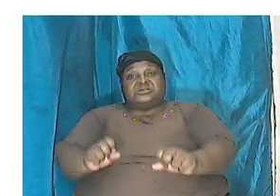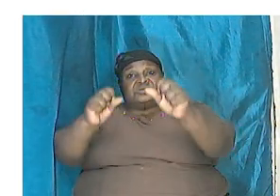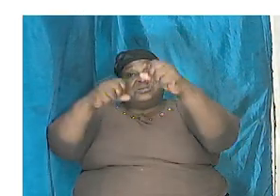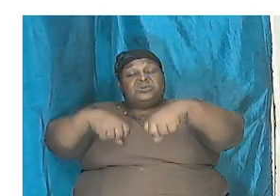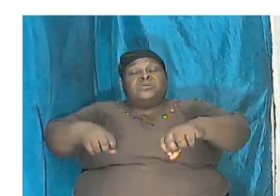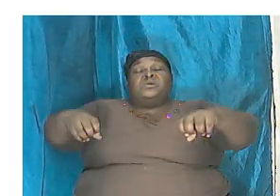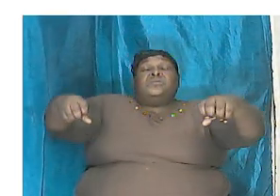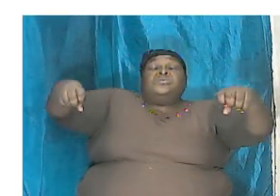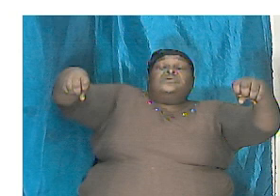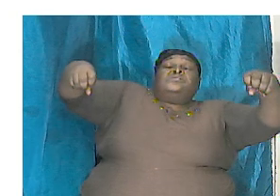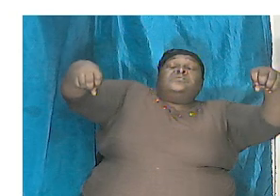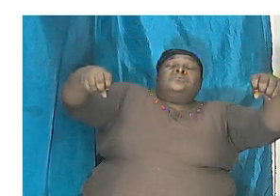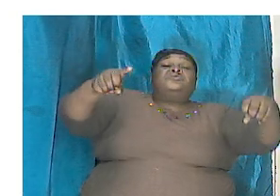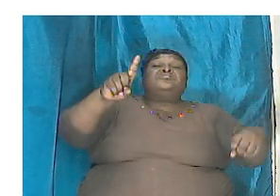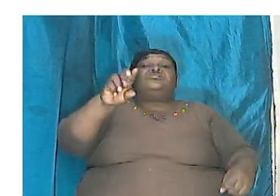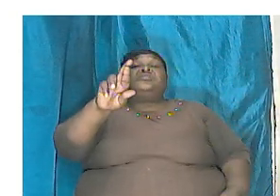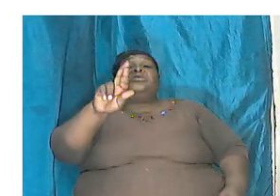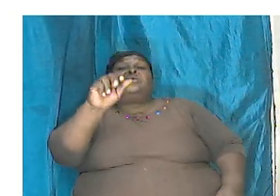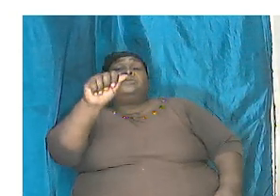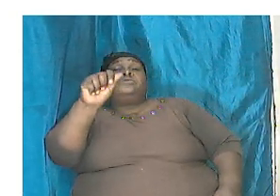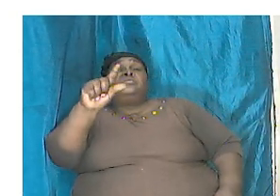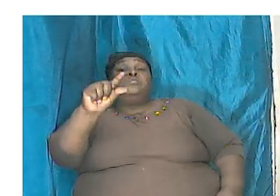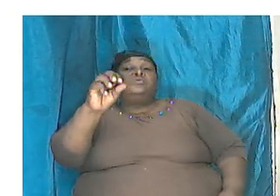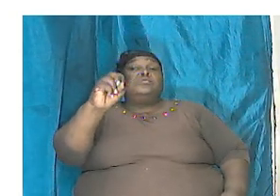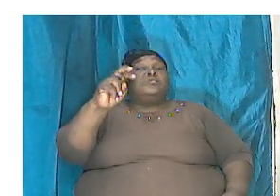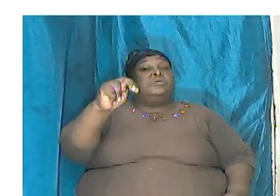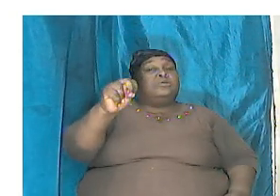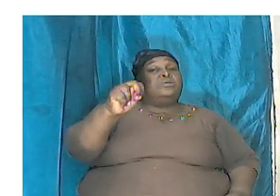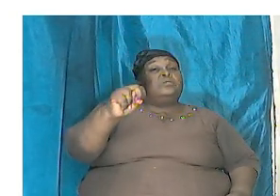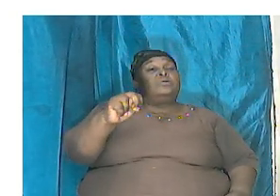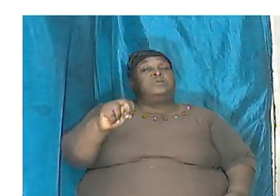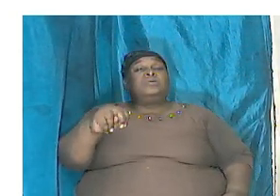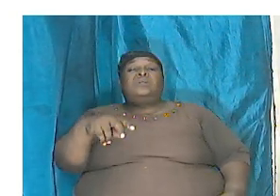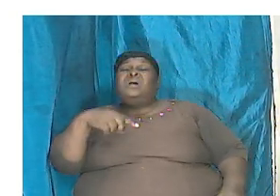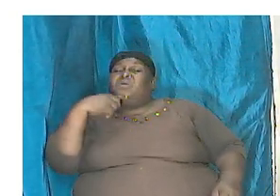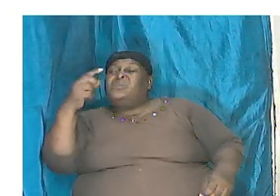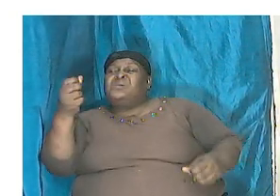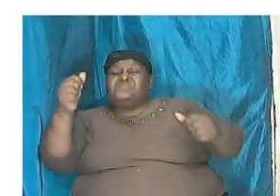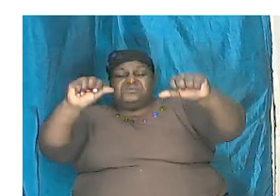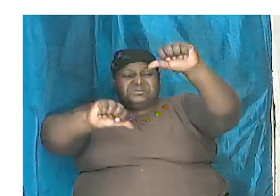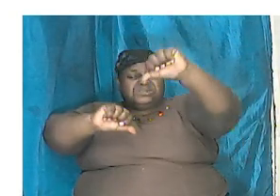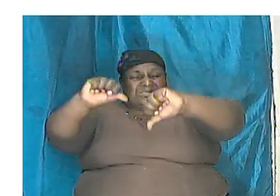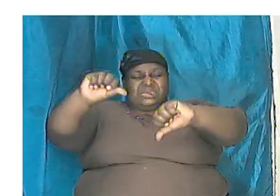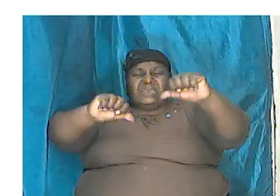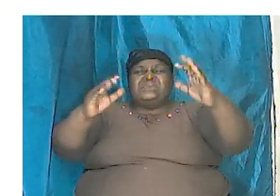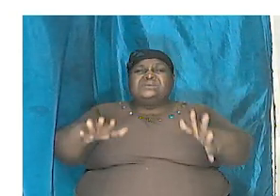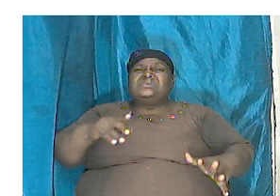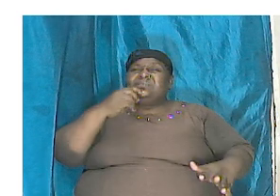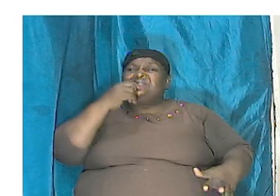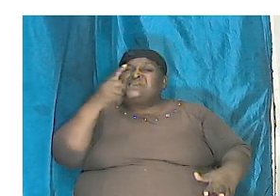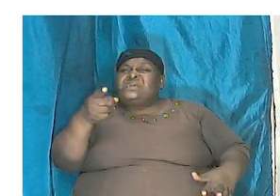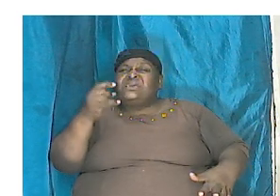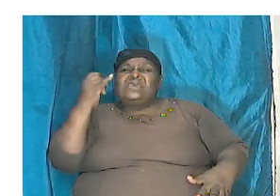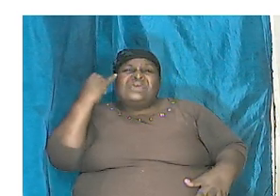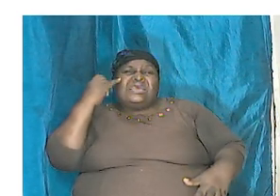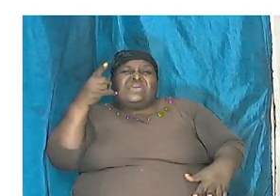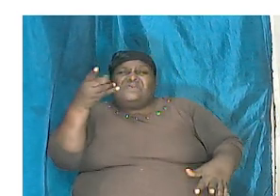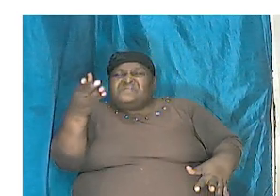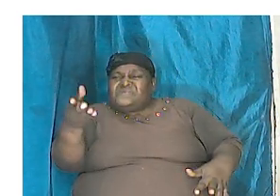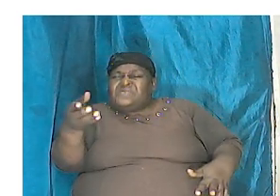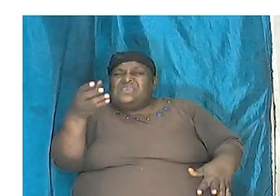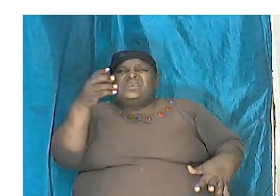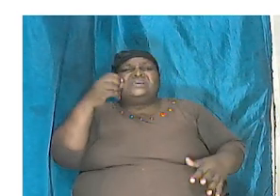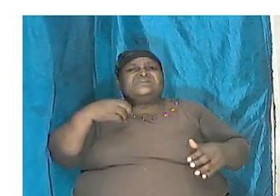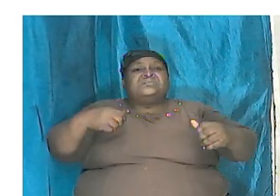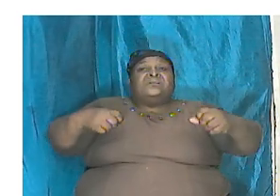are real stuff and one of the arguments that the scientists put to us is that if these dinosaurs if